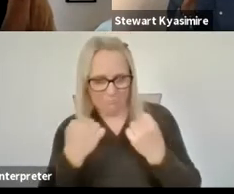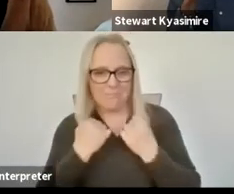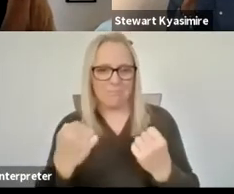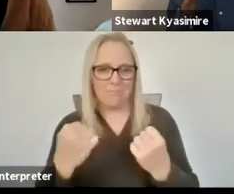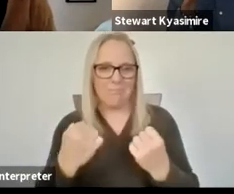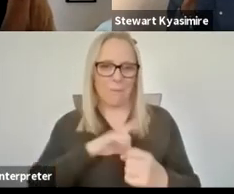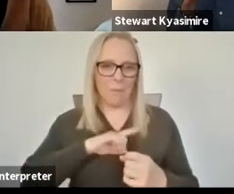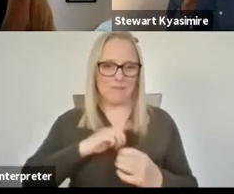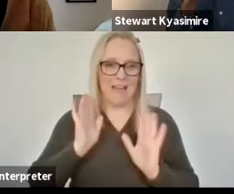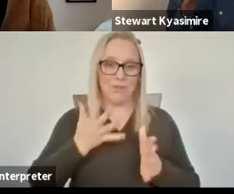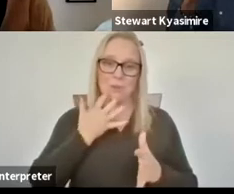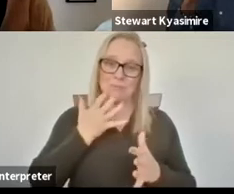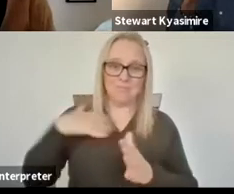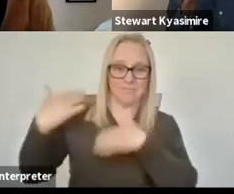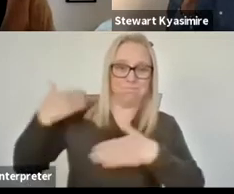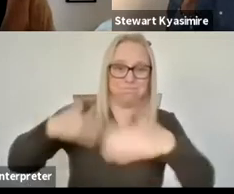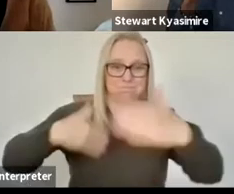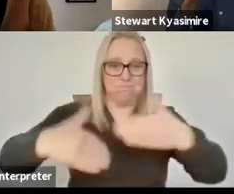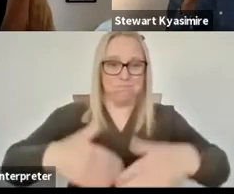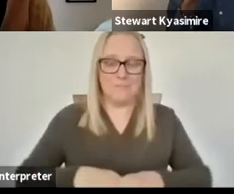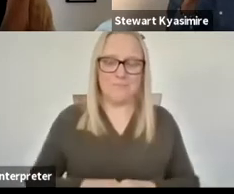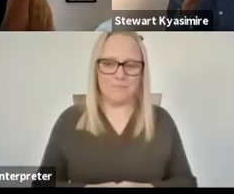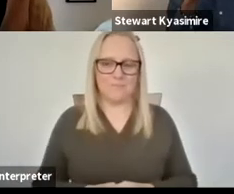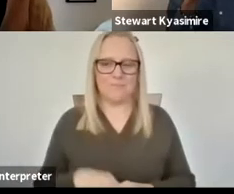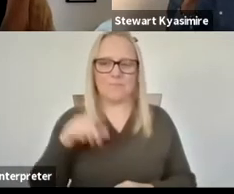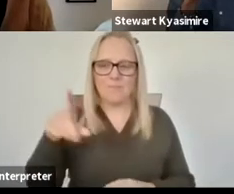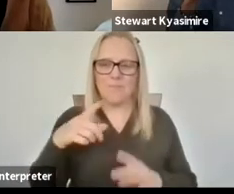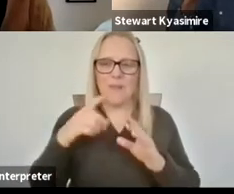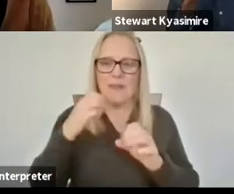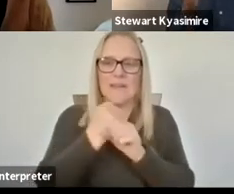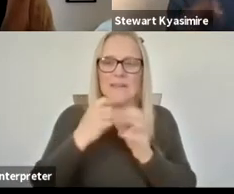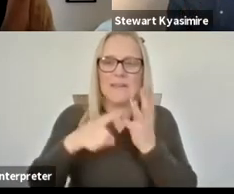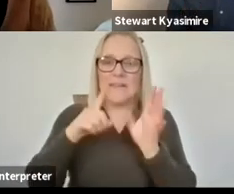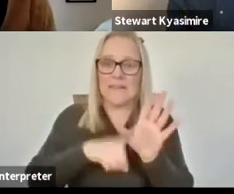term thank you i've got two more hands so guy and then kareen